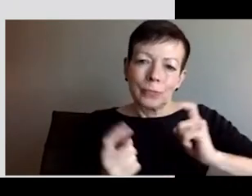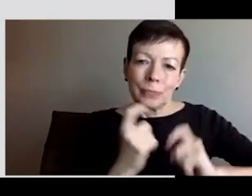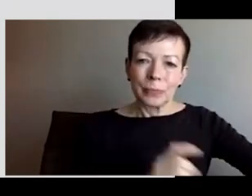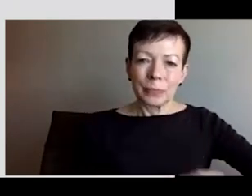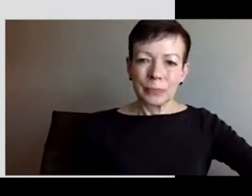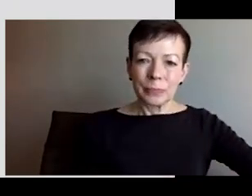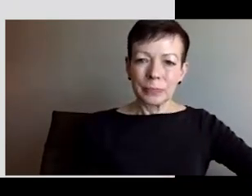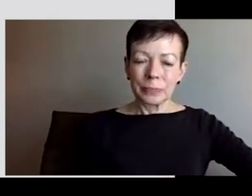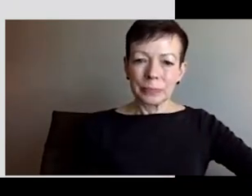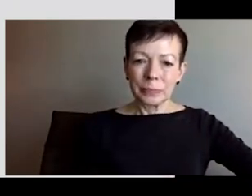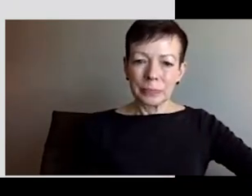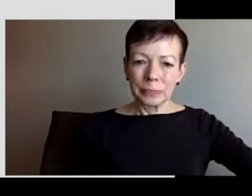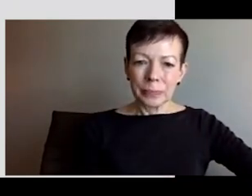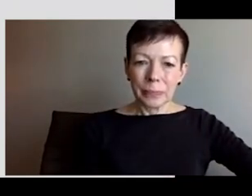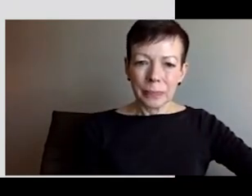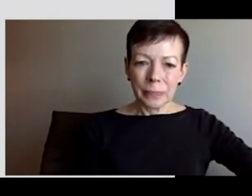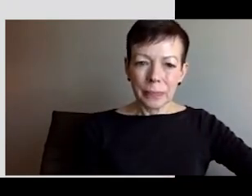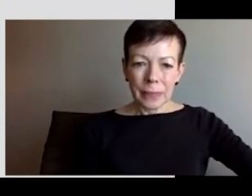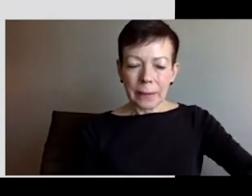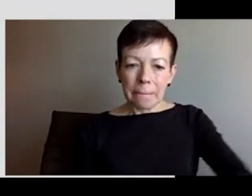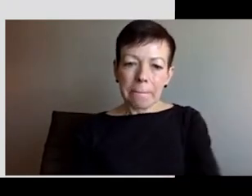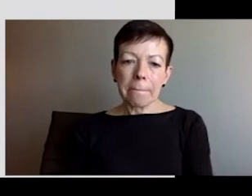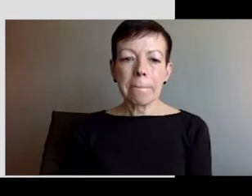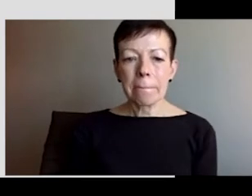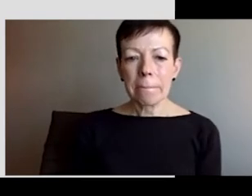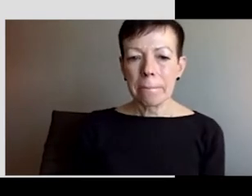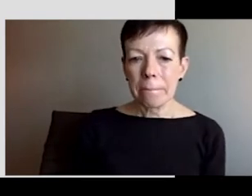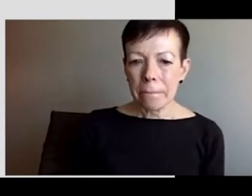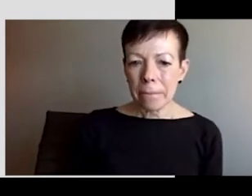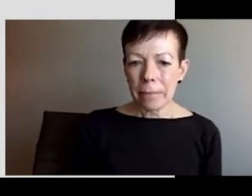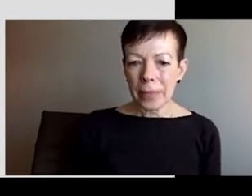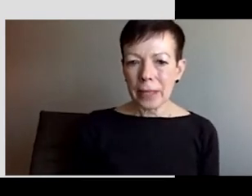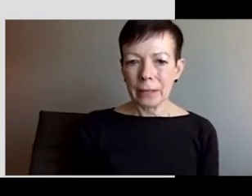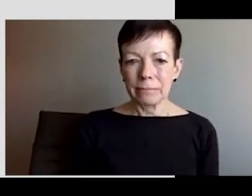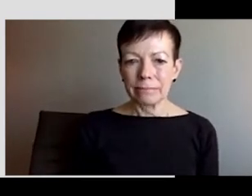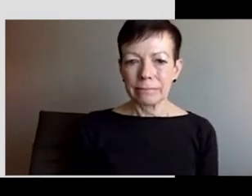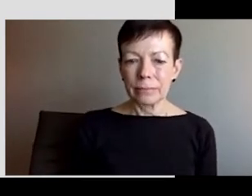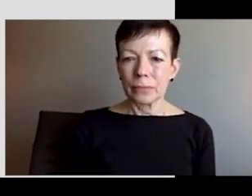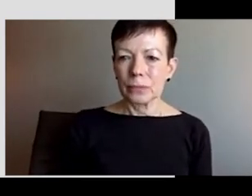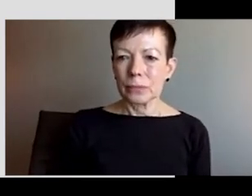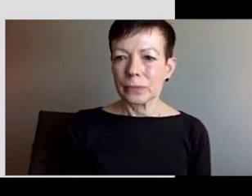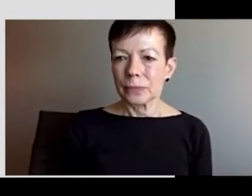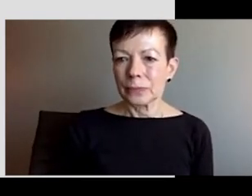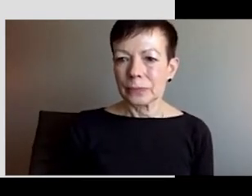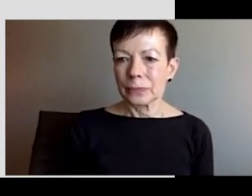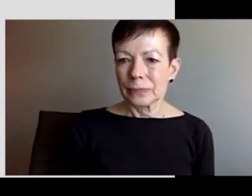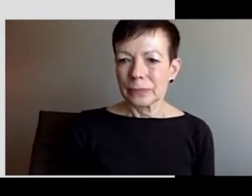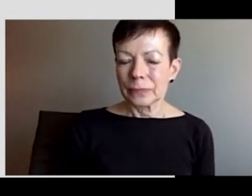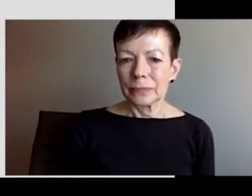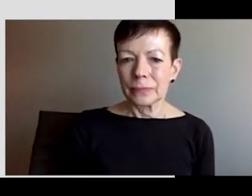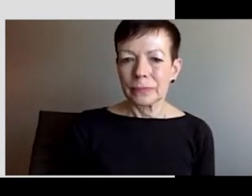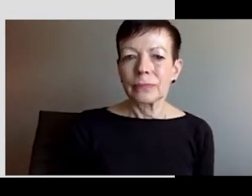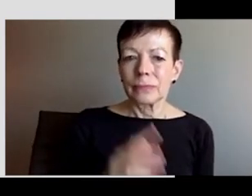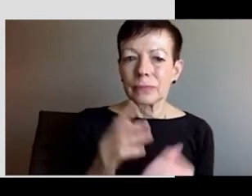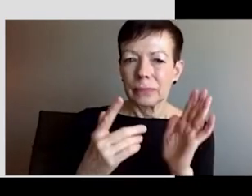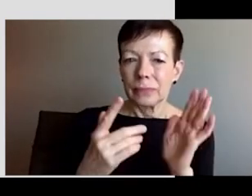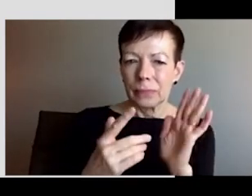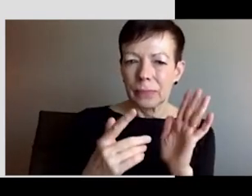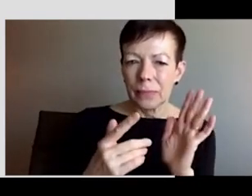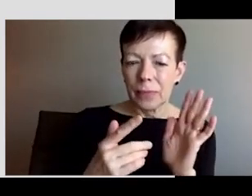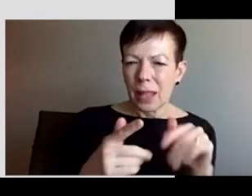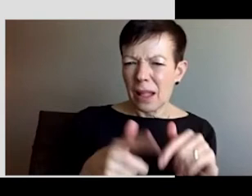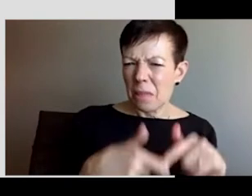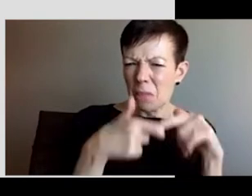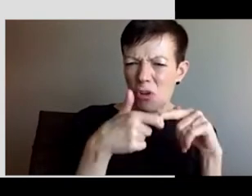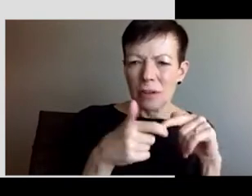This is a photograph from a bomb shelter that some friends of mine, it's near their house, and